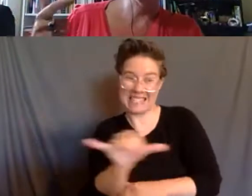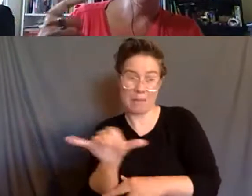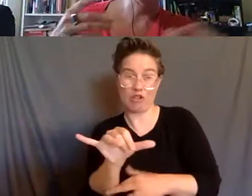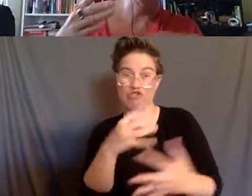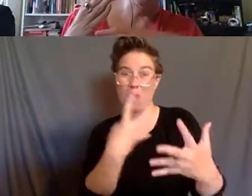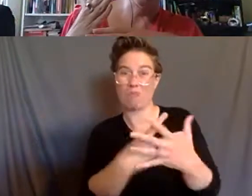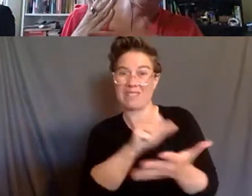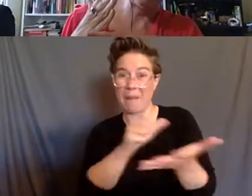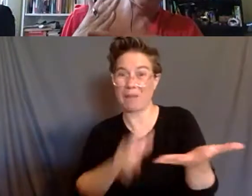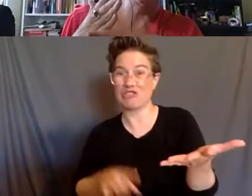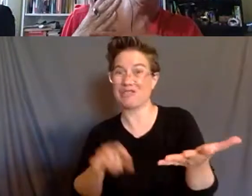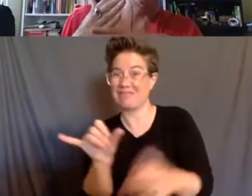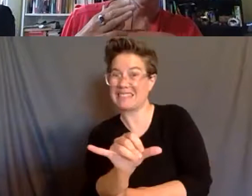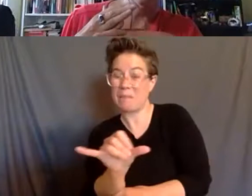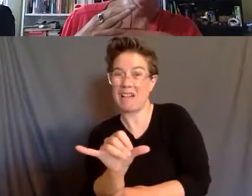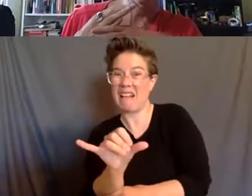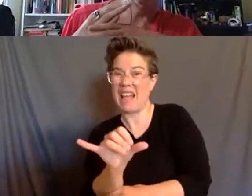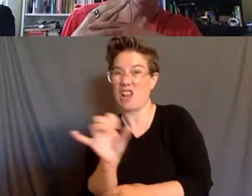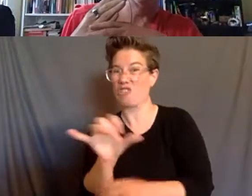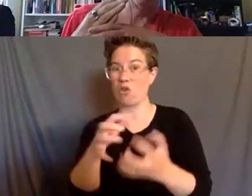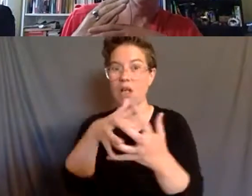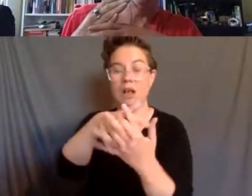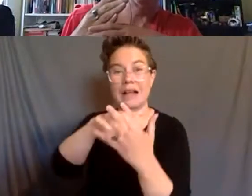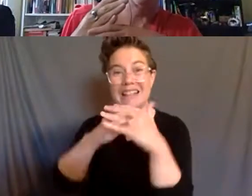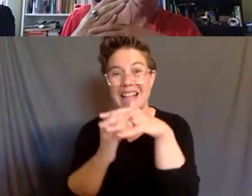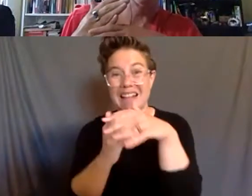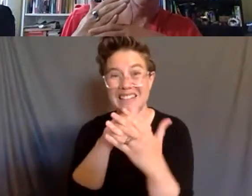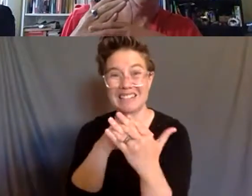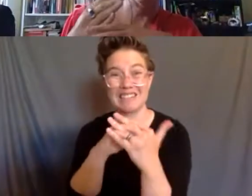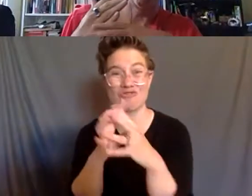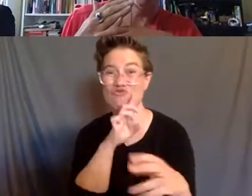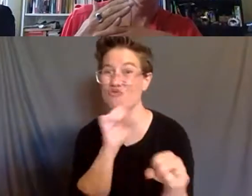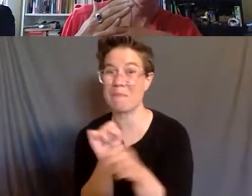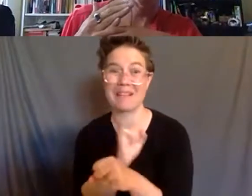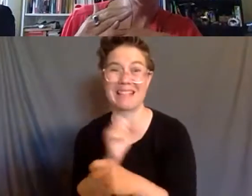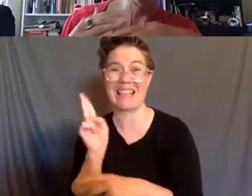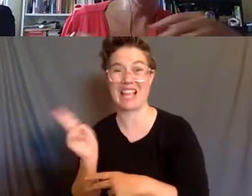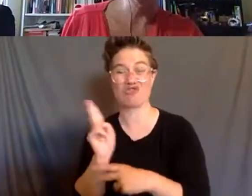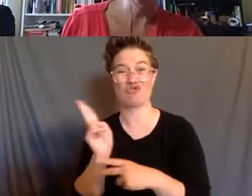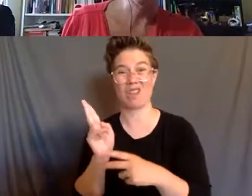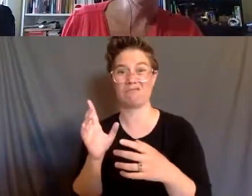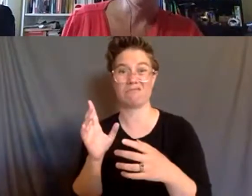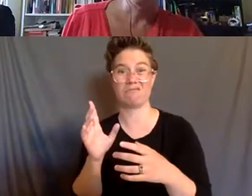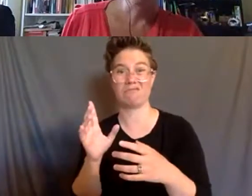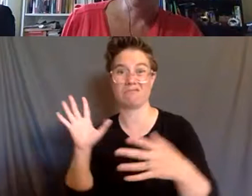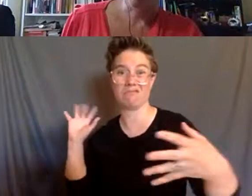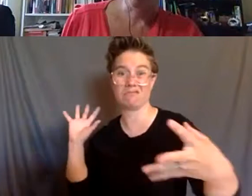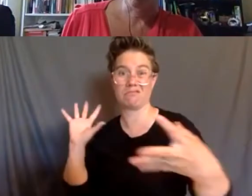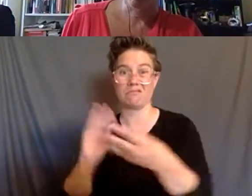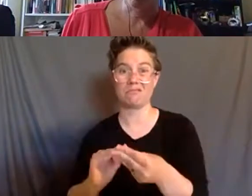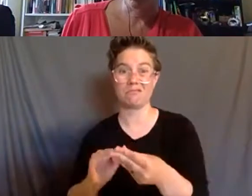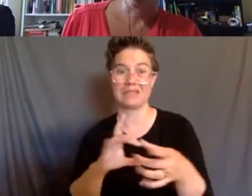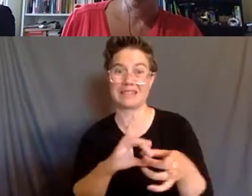And in fact, it's very interconnected to prison abolition and its history in its formation. So